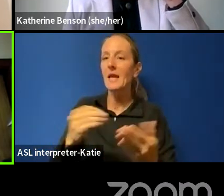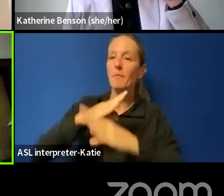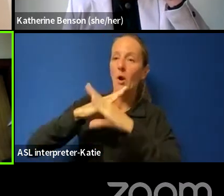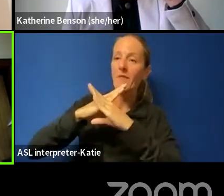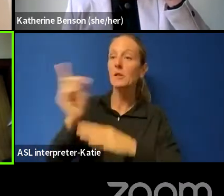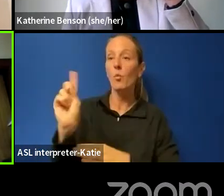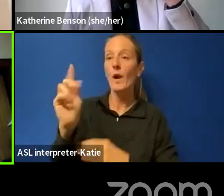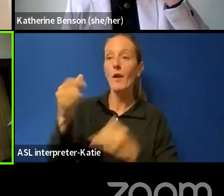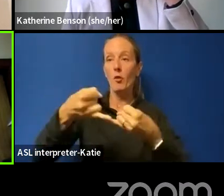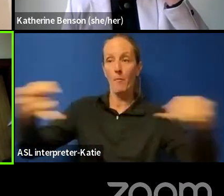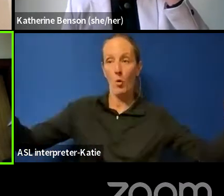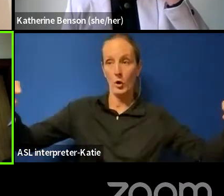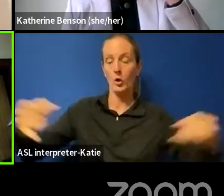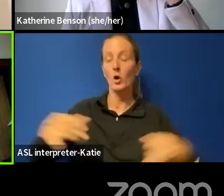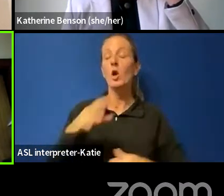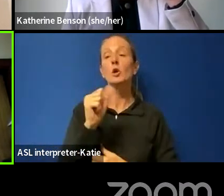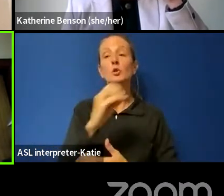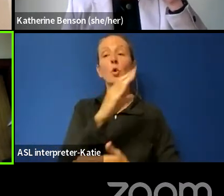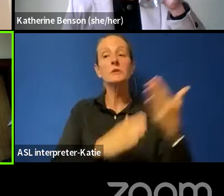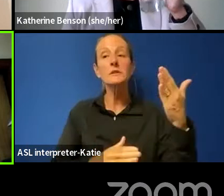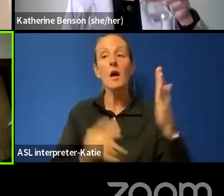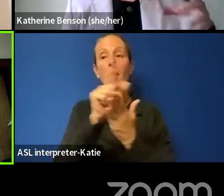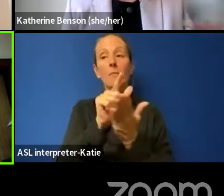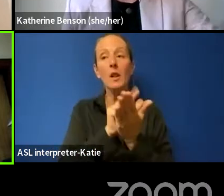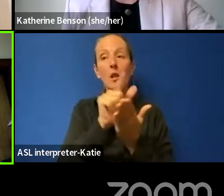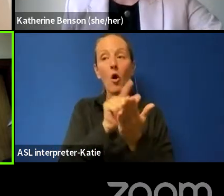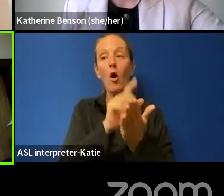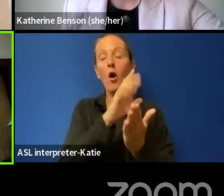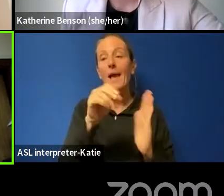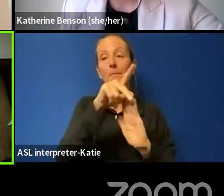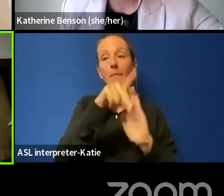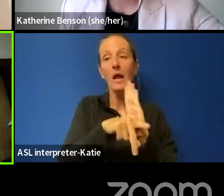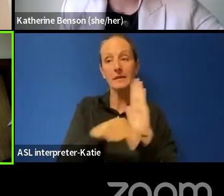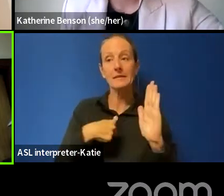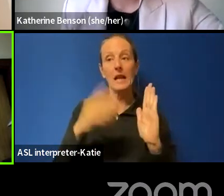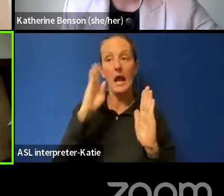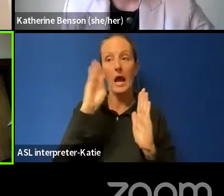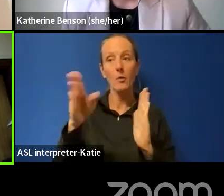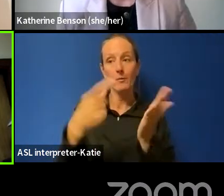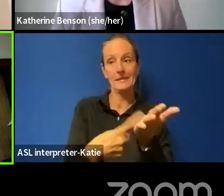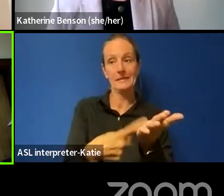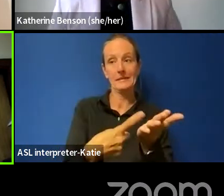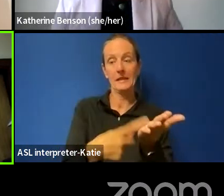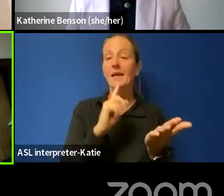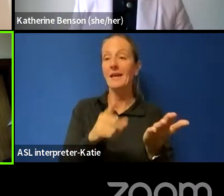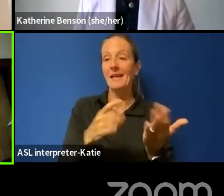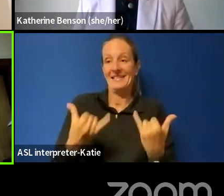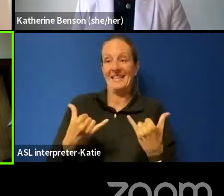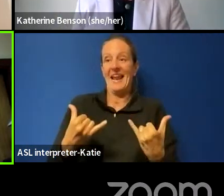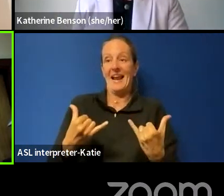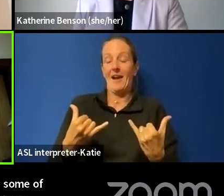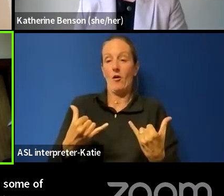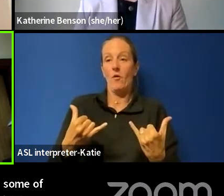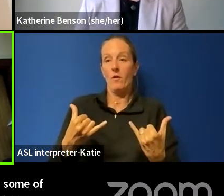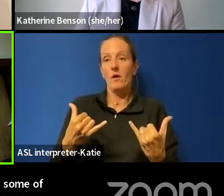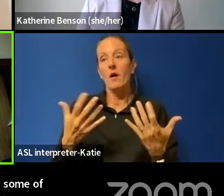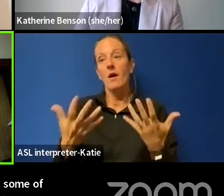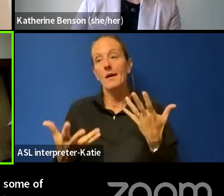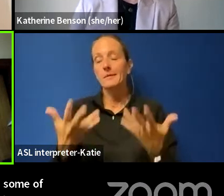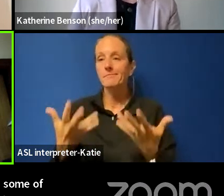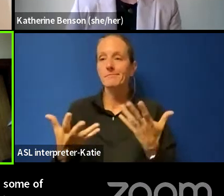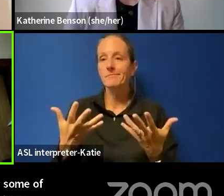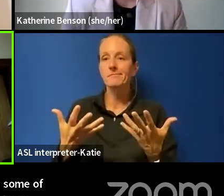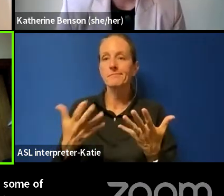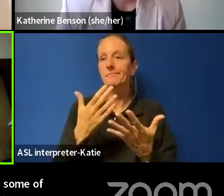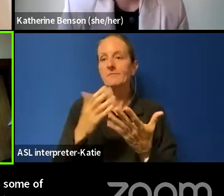So some of the law and policy that I'm going to be talking about is now subject to some exciting